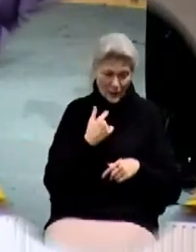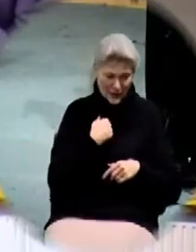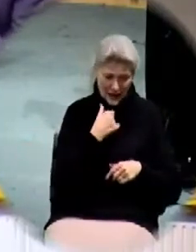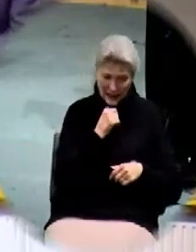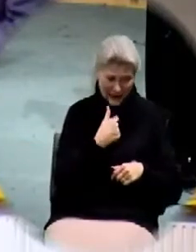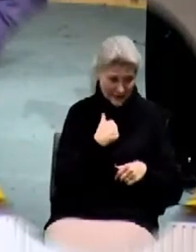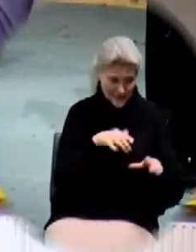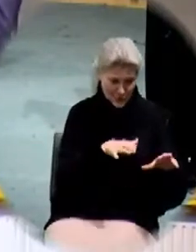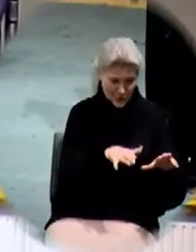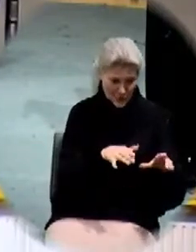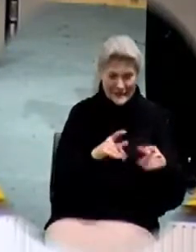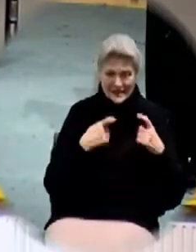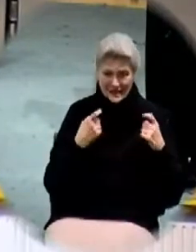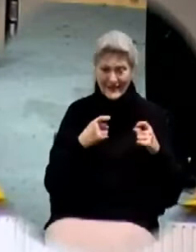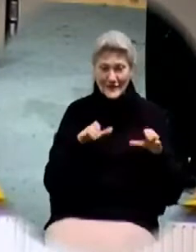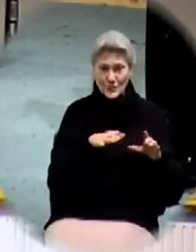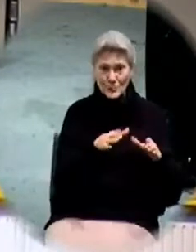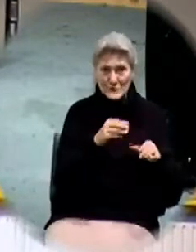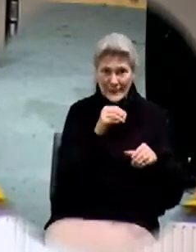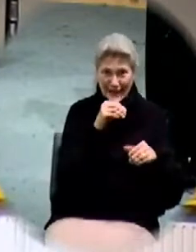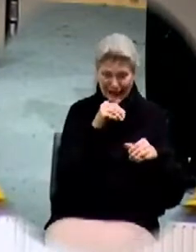that do it, but sin that dwelleth in me.